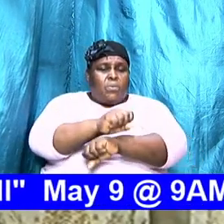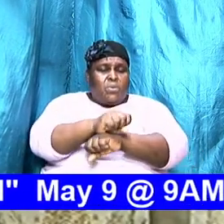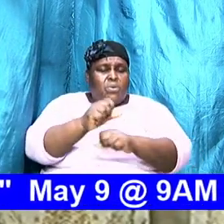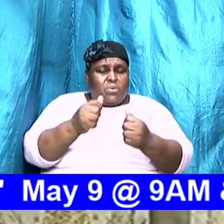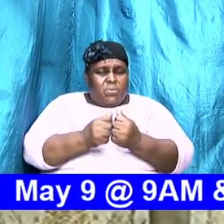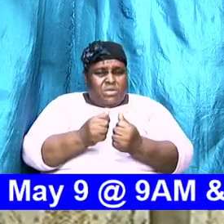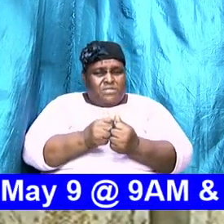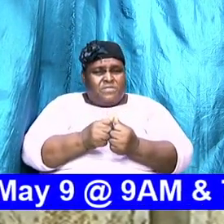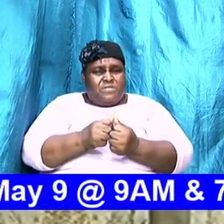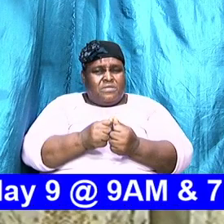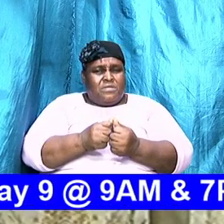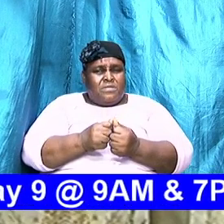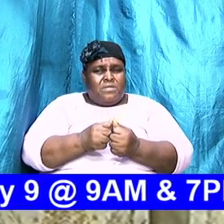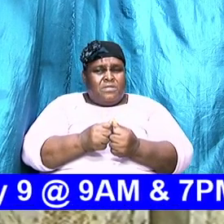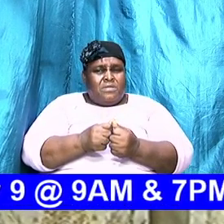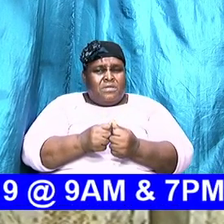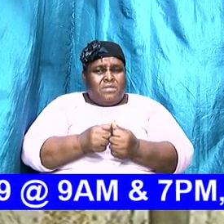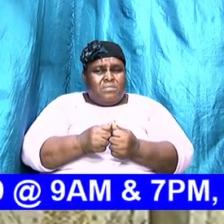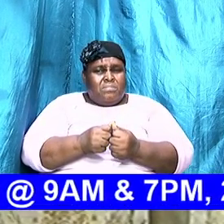fundamental